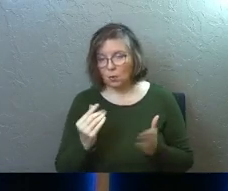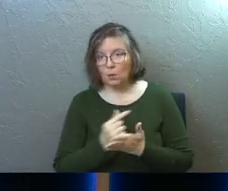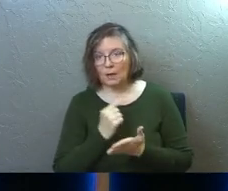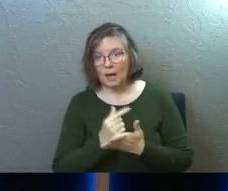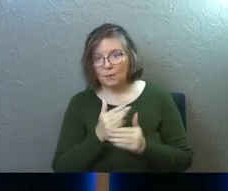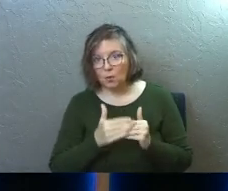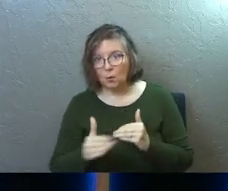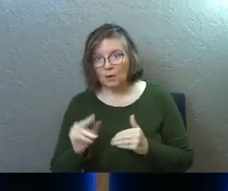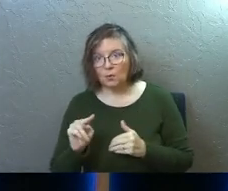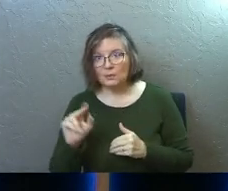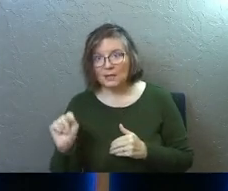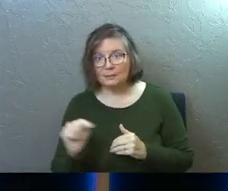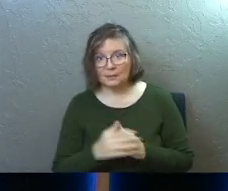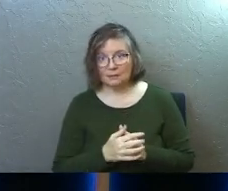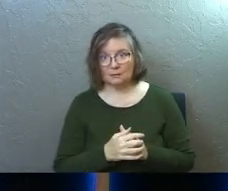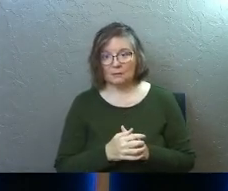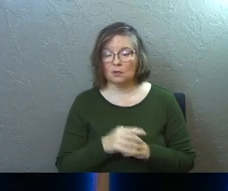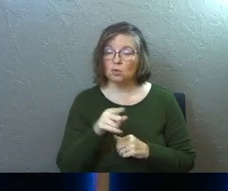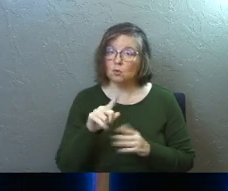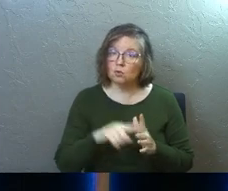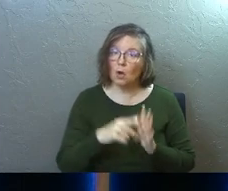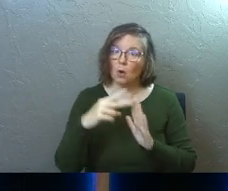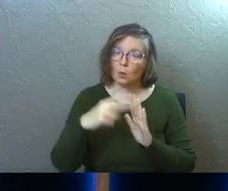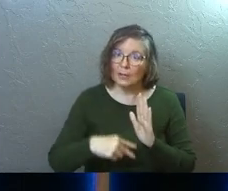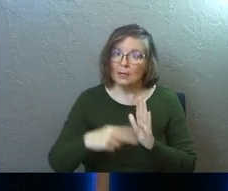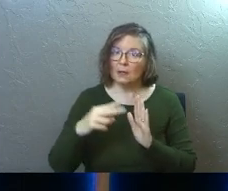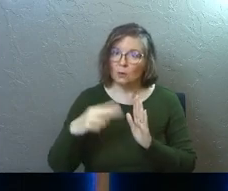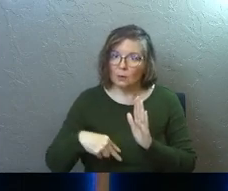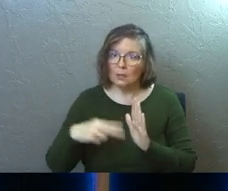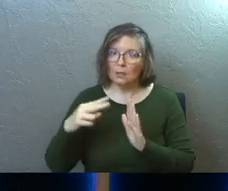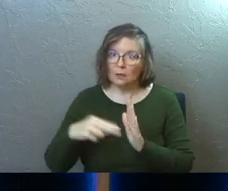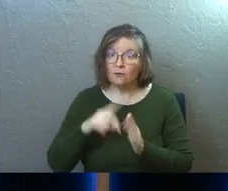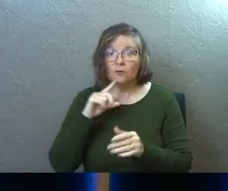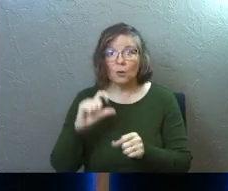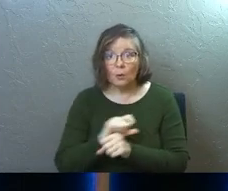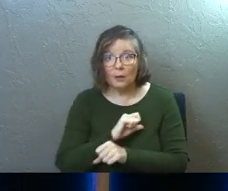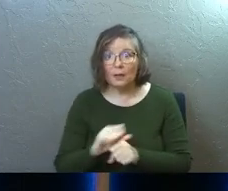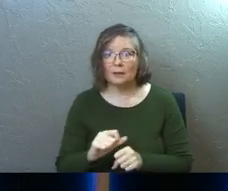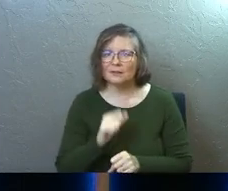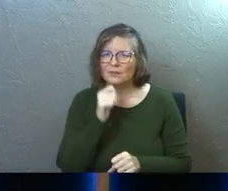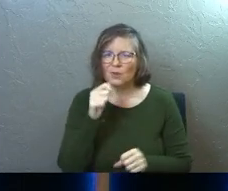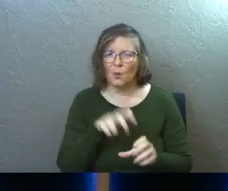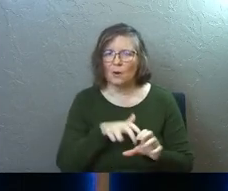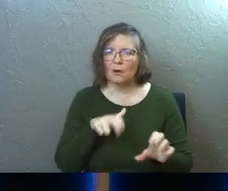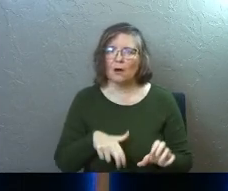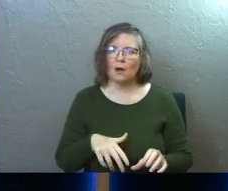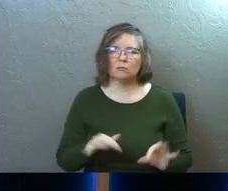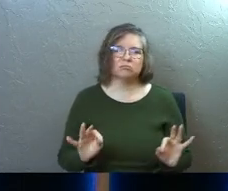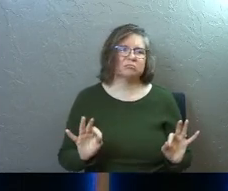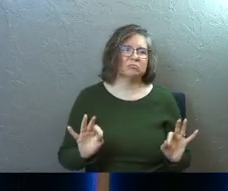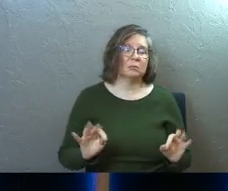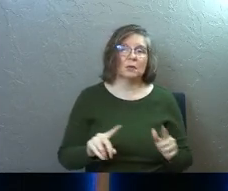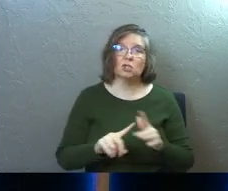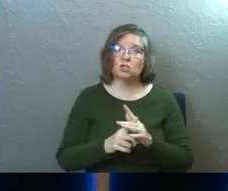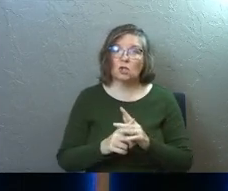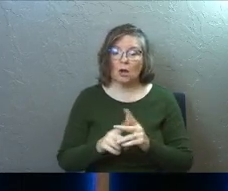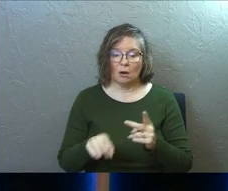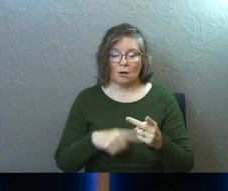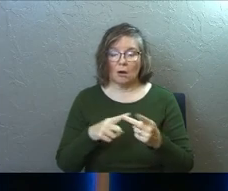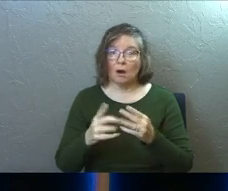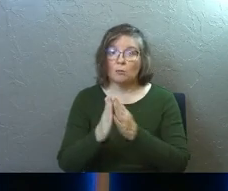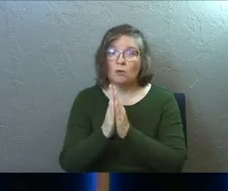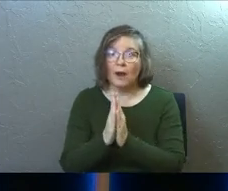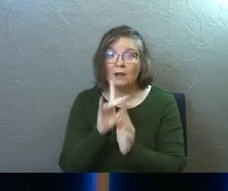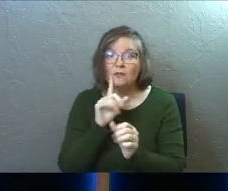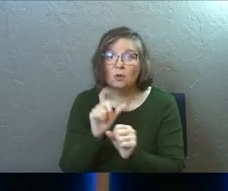Gospels and the rest of the New Testament. But you start reading God's word for real. Don't opt out. Start praying for